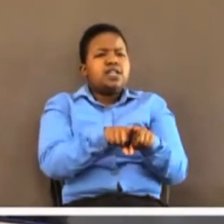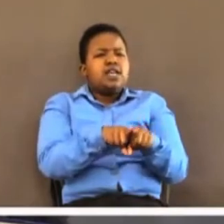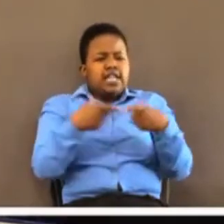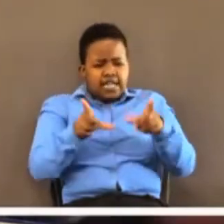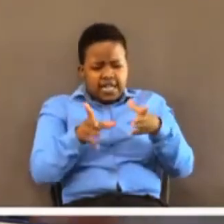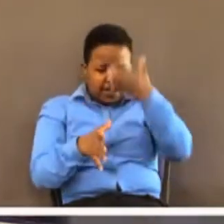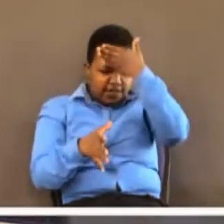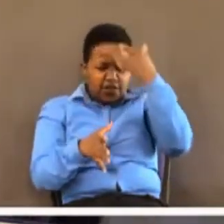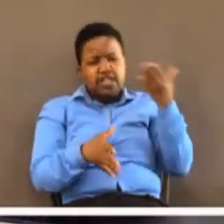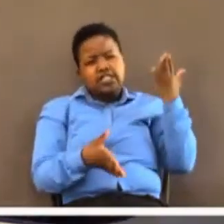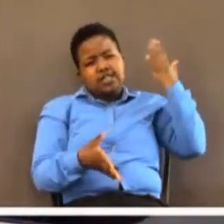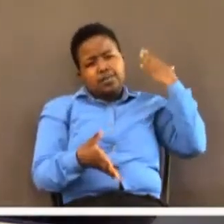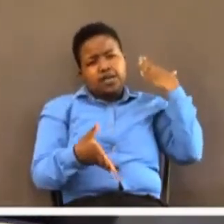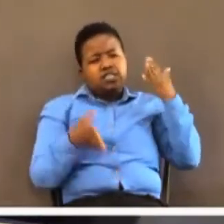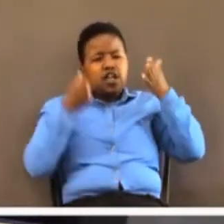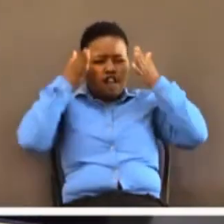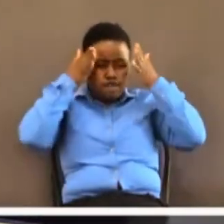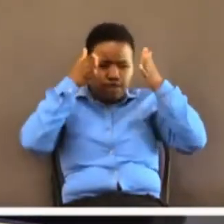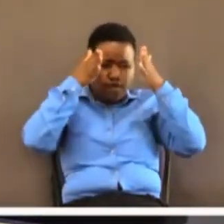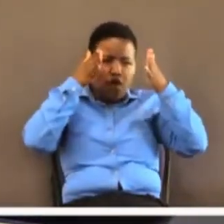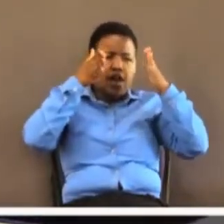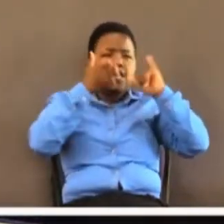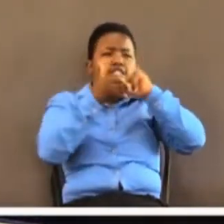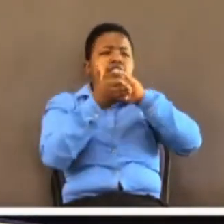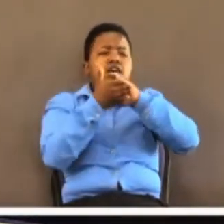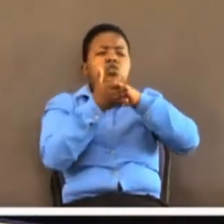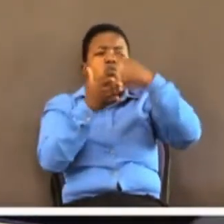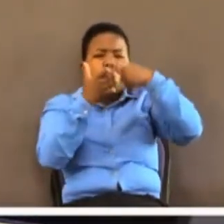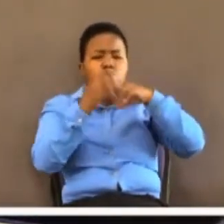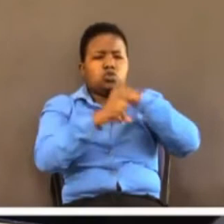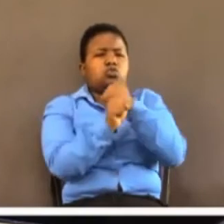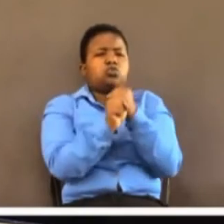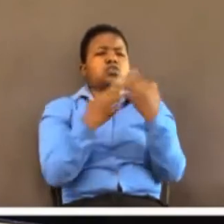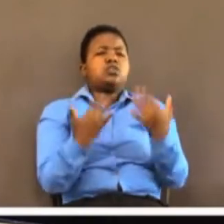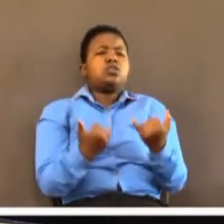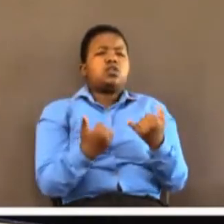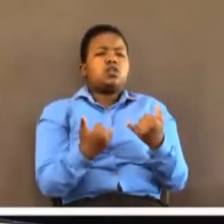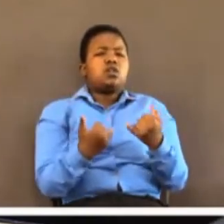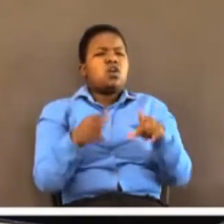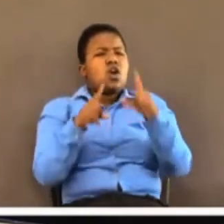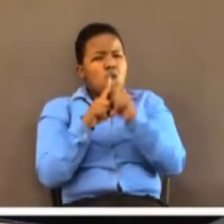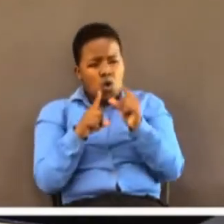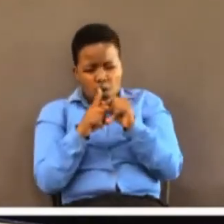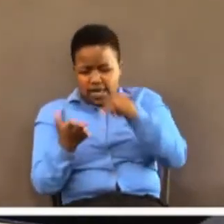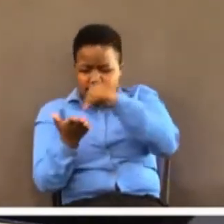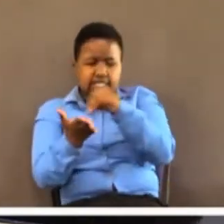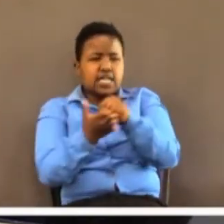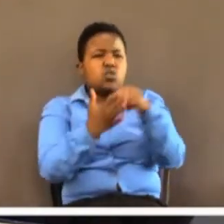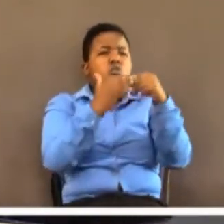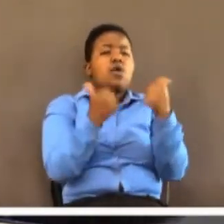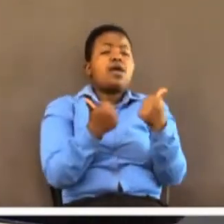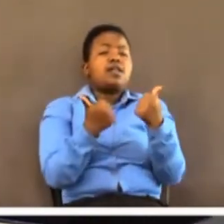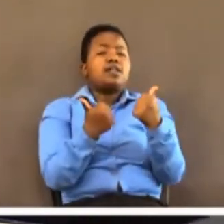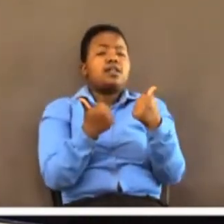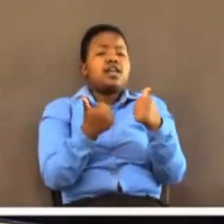And help them to focus on that which you are doing. Your word has stood us properly well today. Do